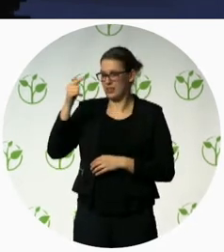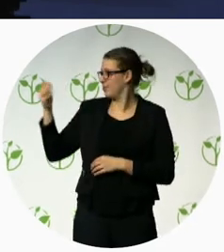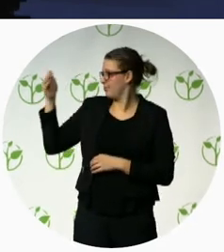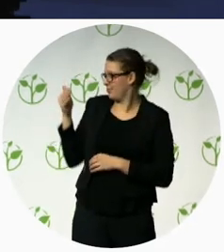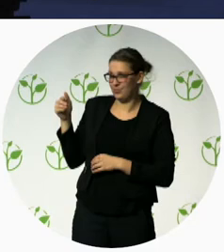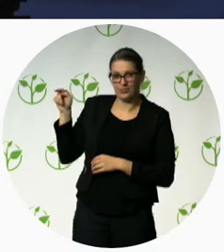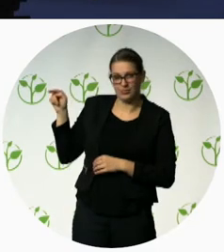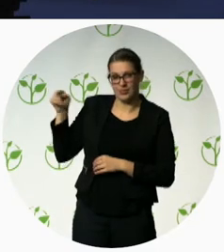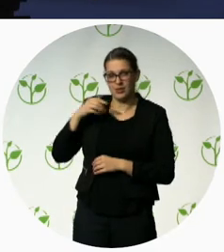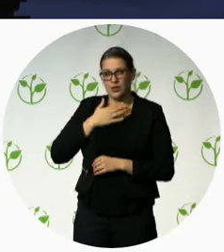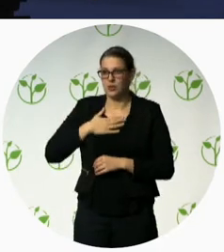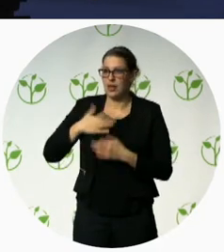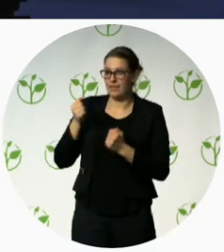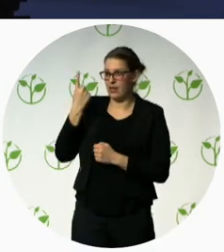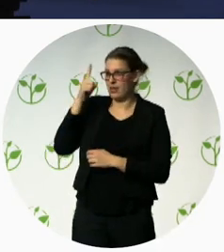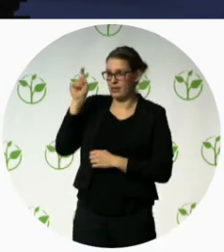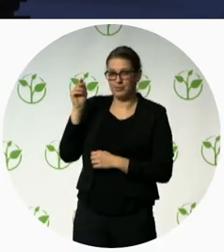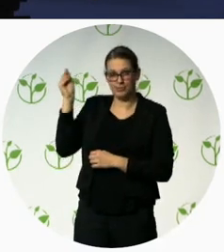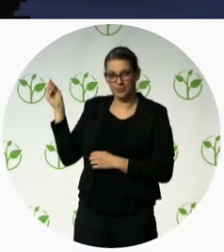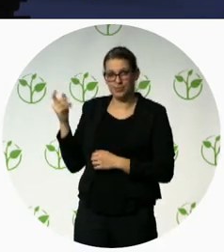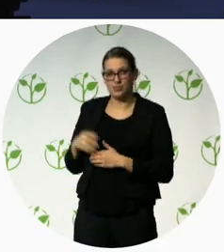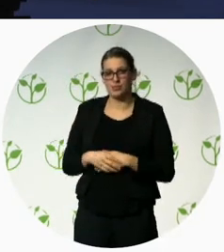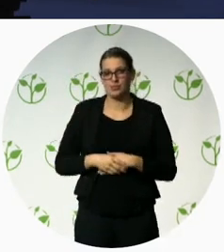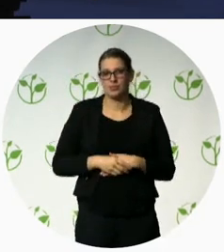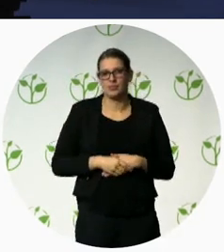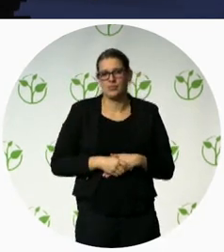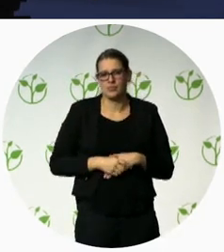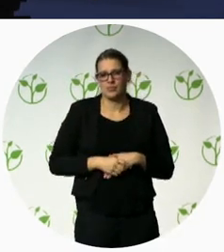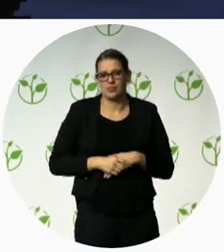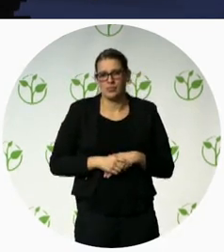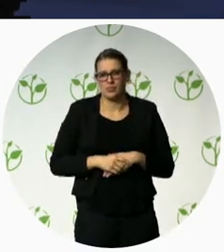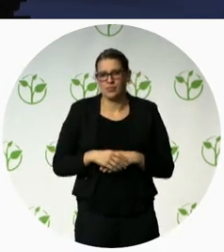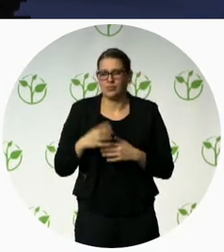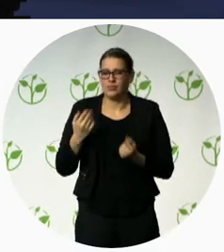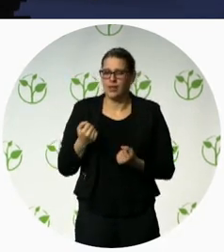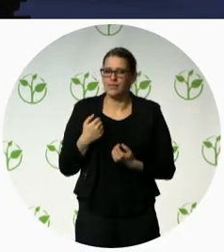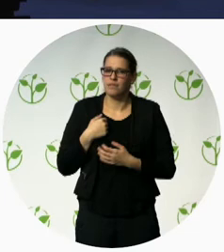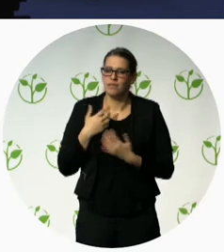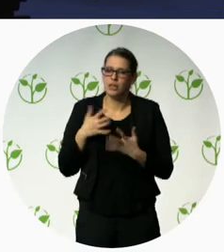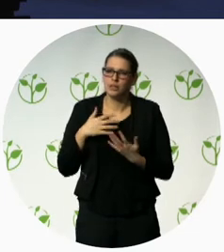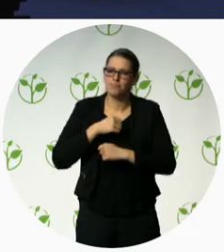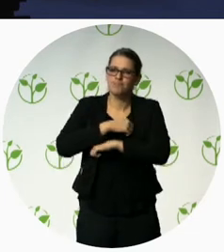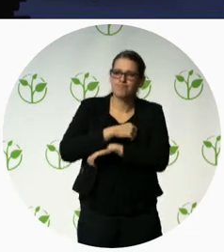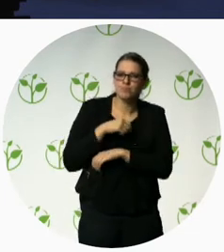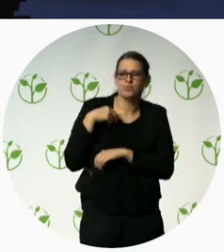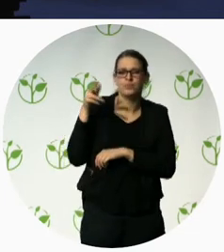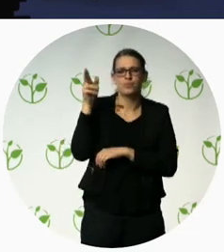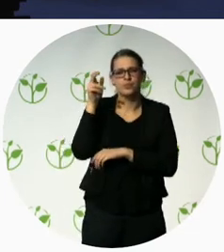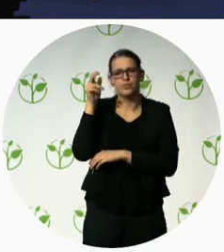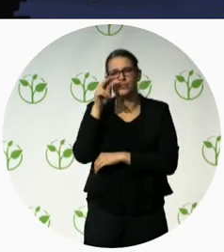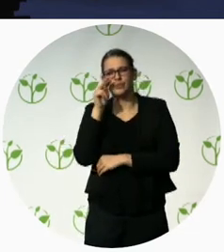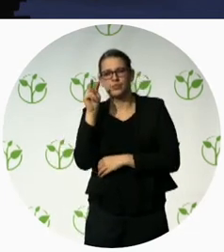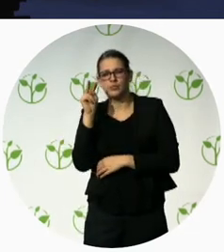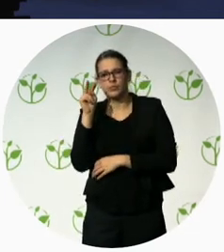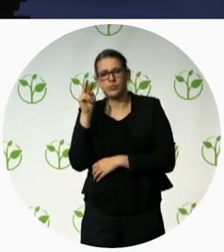of Zero Project because we were sitting and listening to your presentation and immediately taking it to how we can use it and